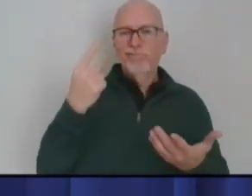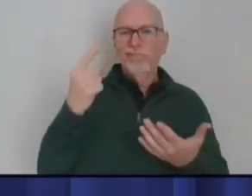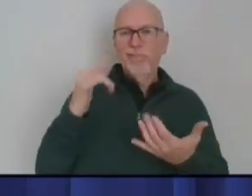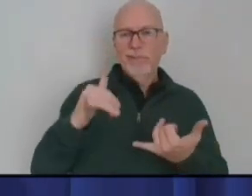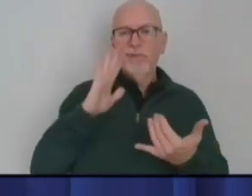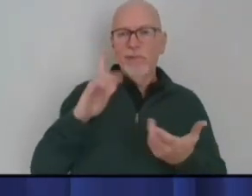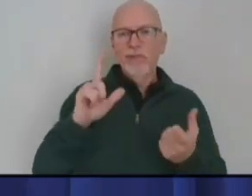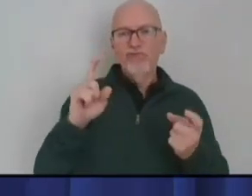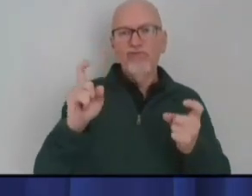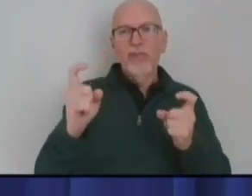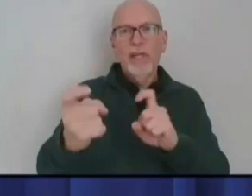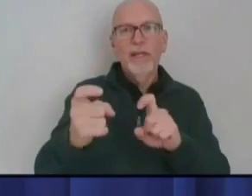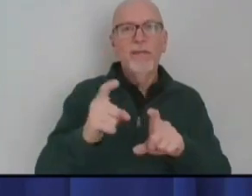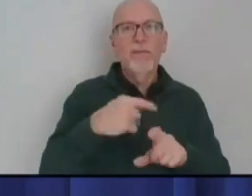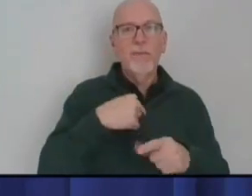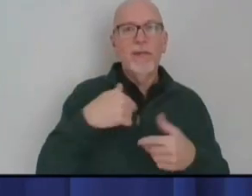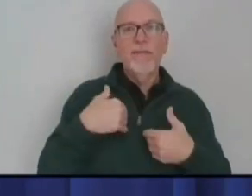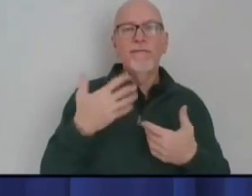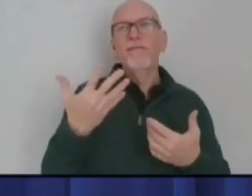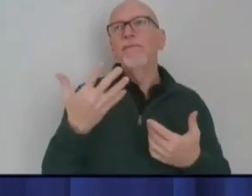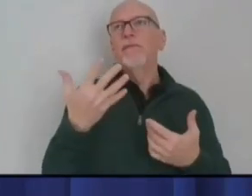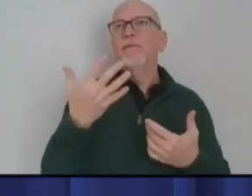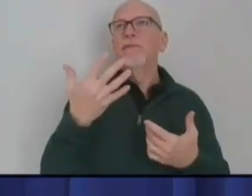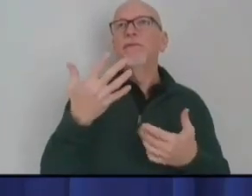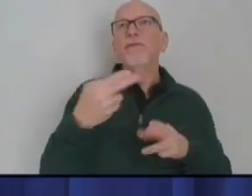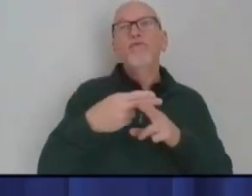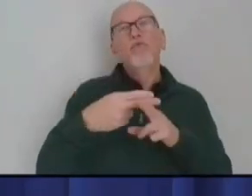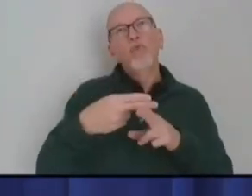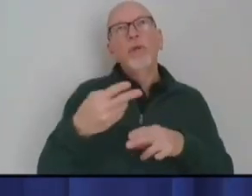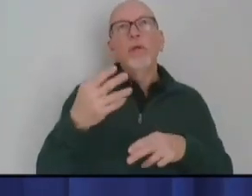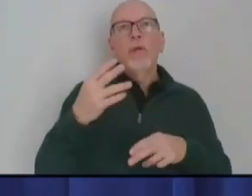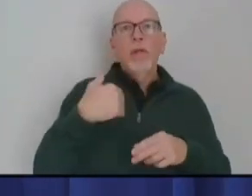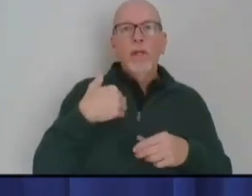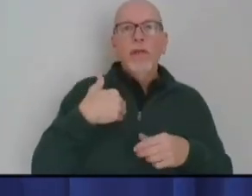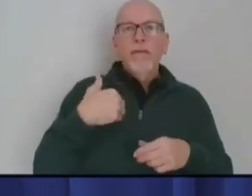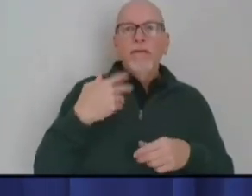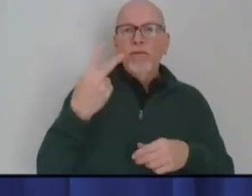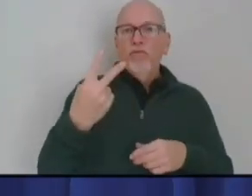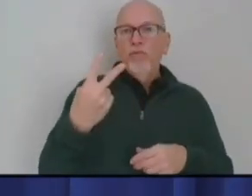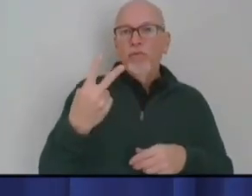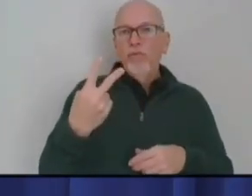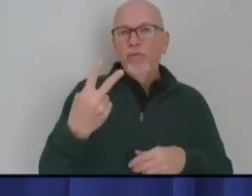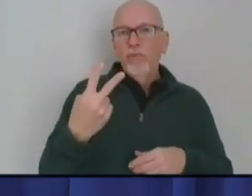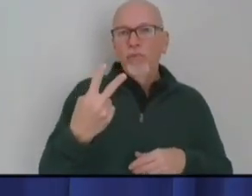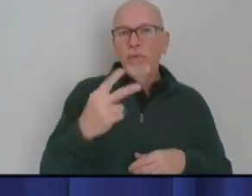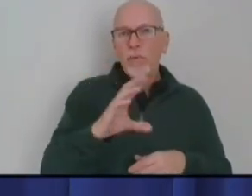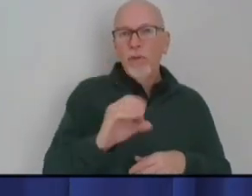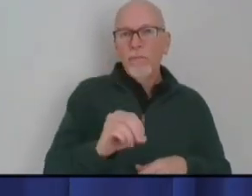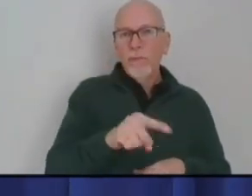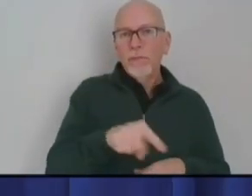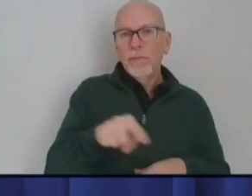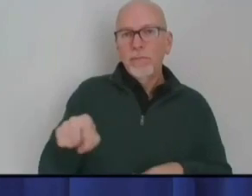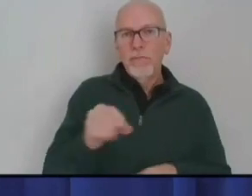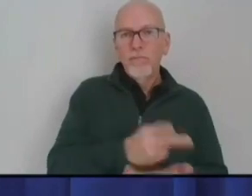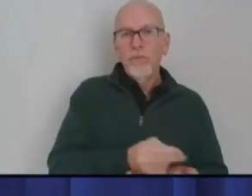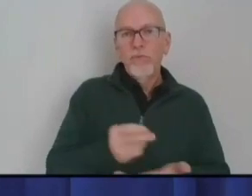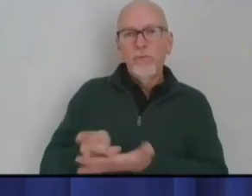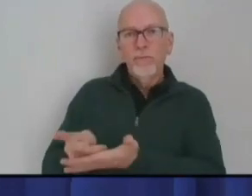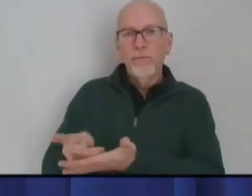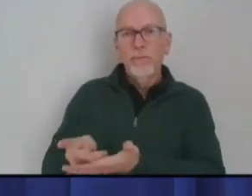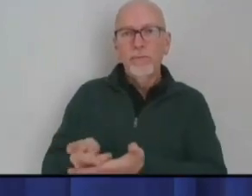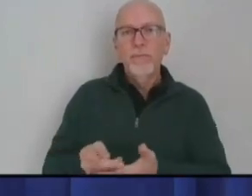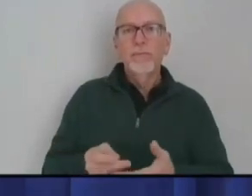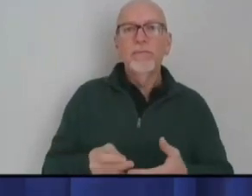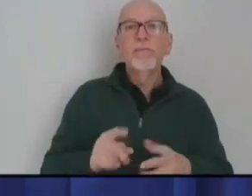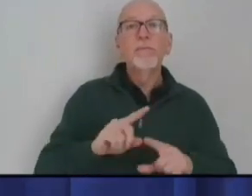as we've got two, well, soon to be, I hope, two approved. But then there's two shortly